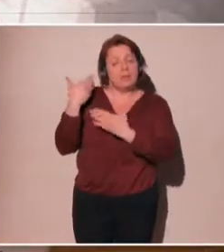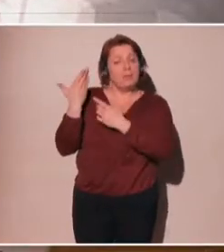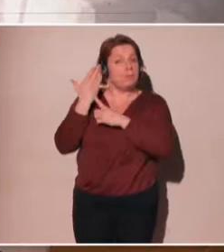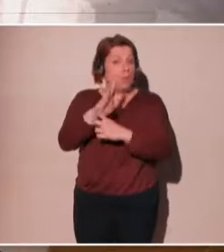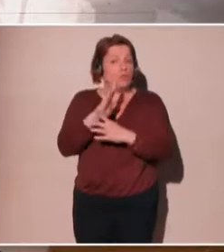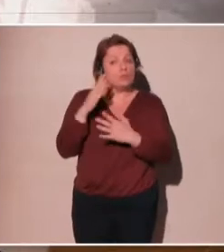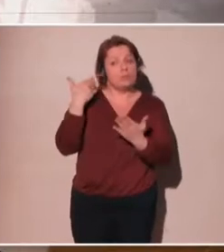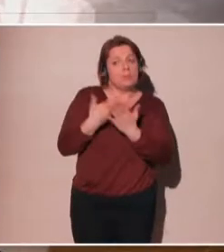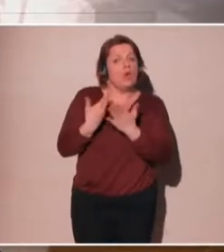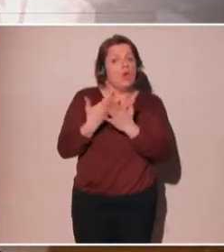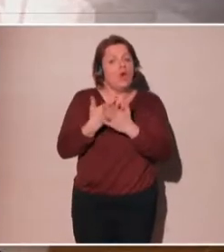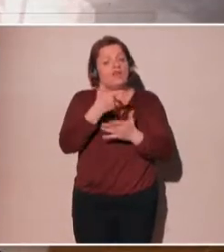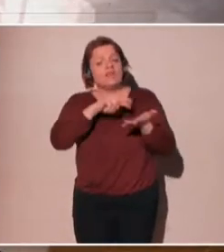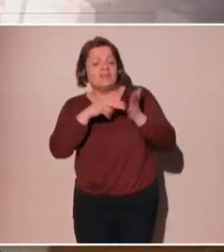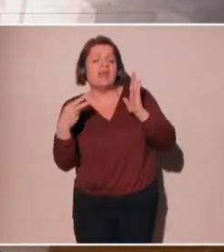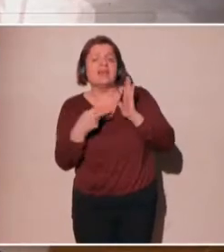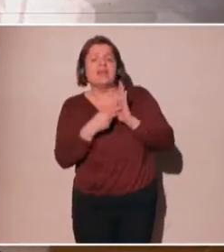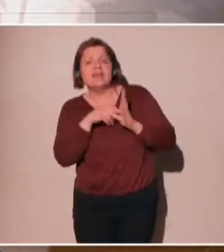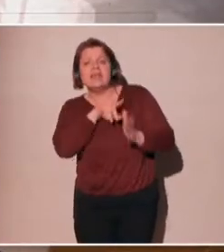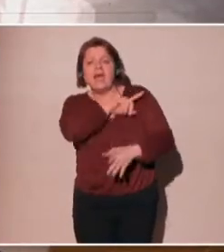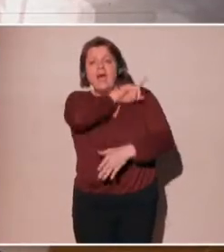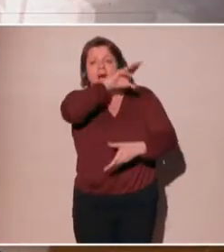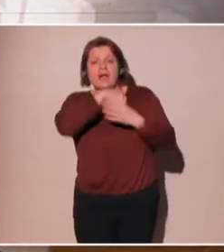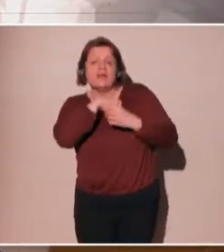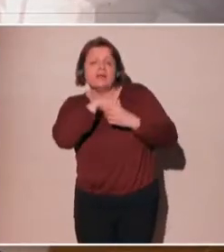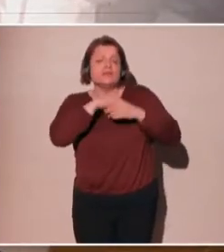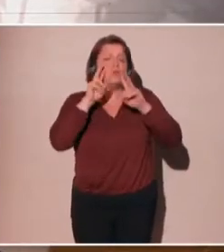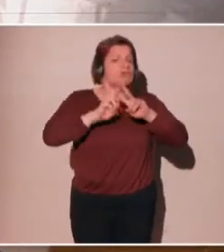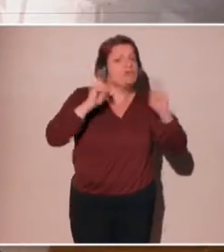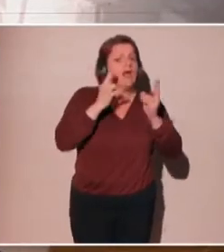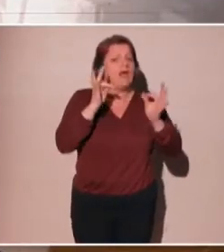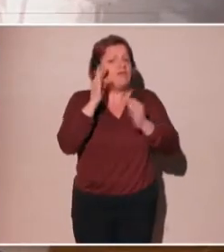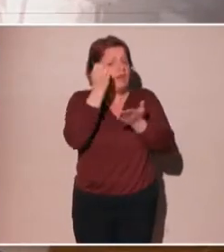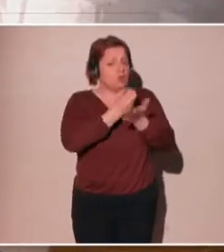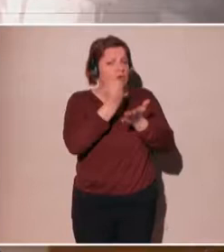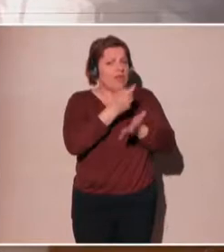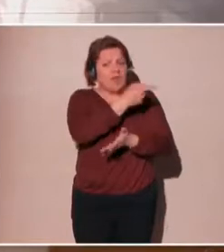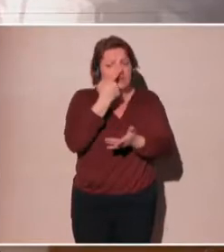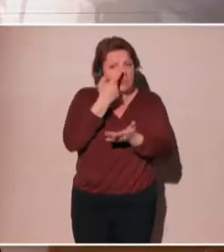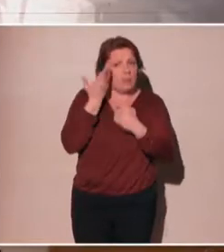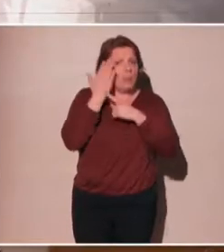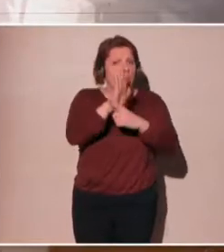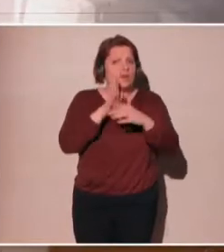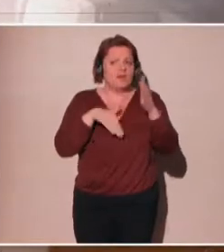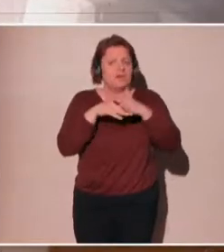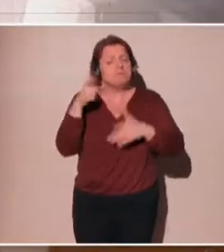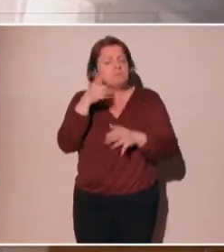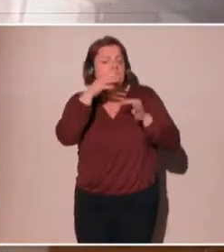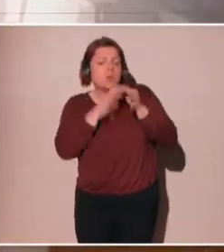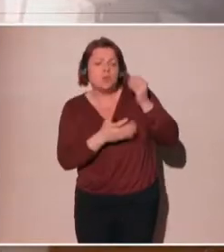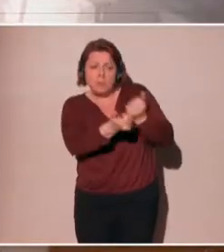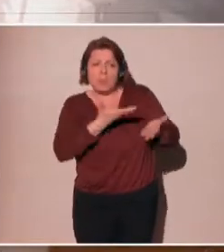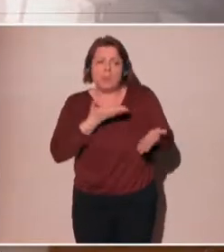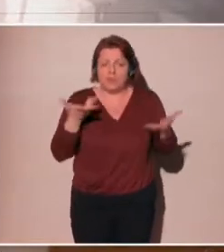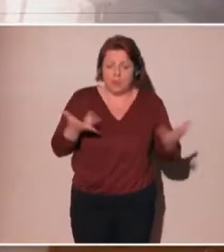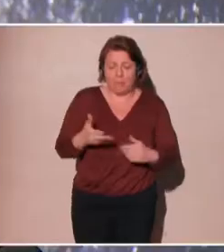So what is your position and proportion on this main issue? Well, first of all, thank you for having